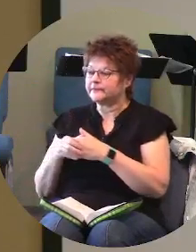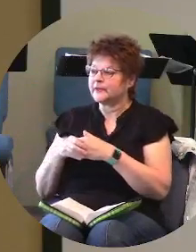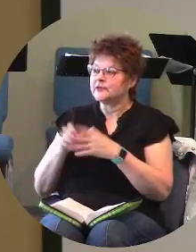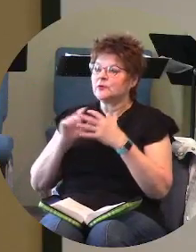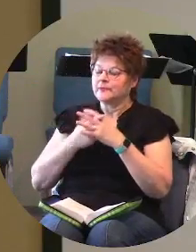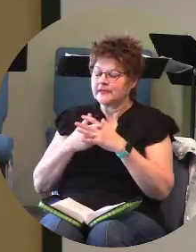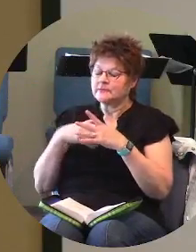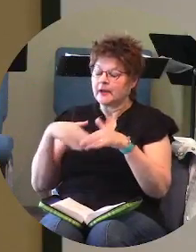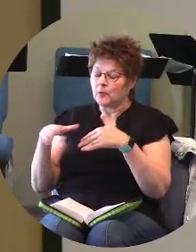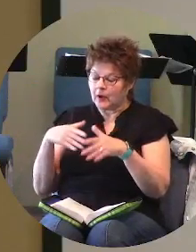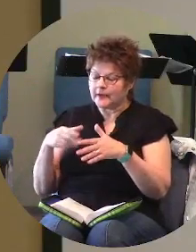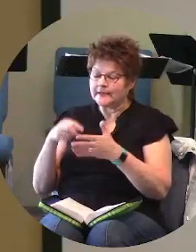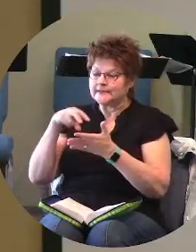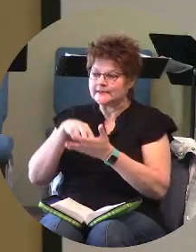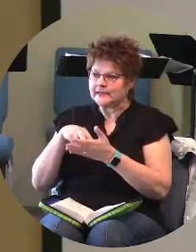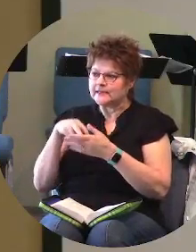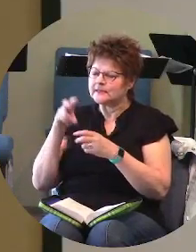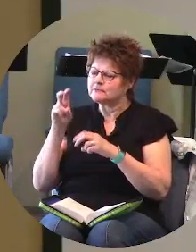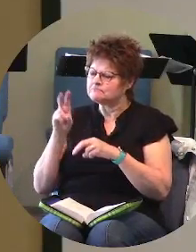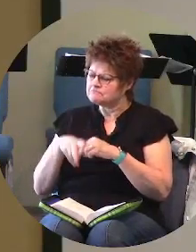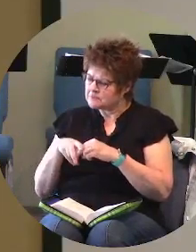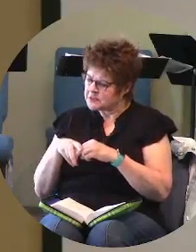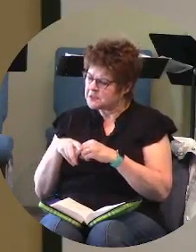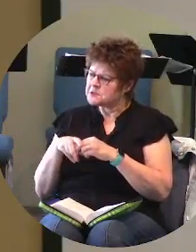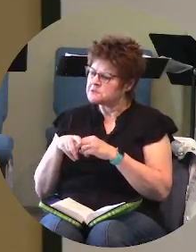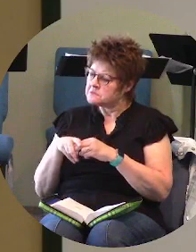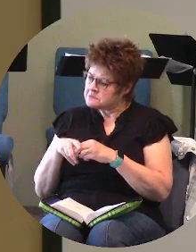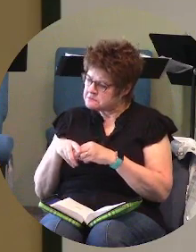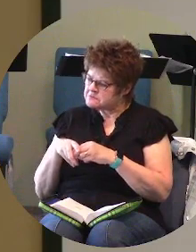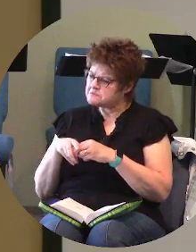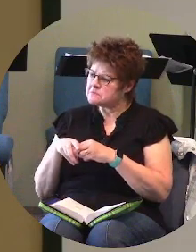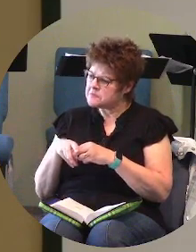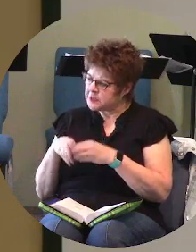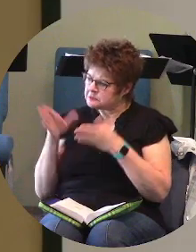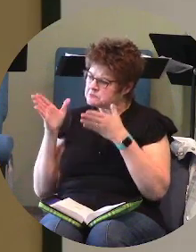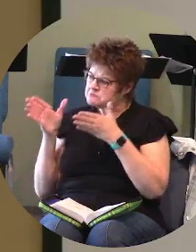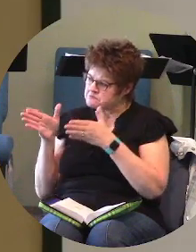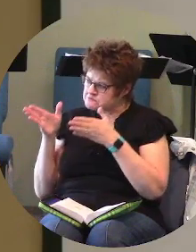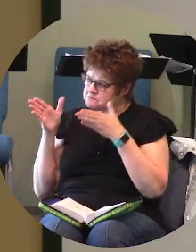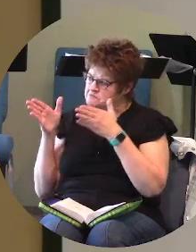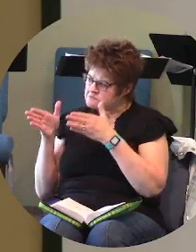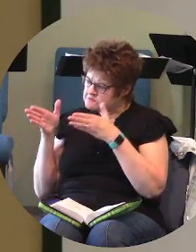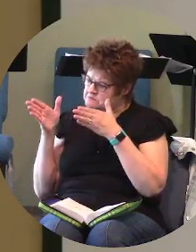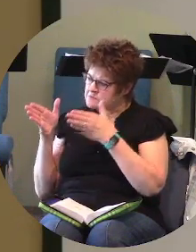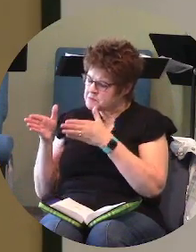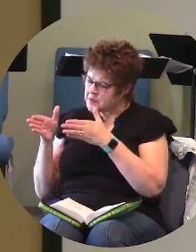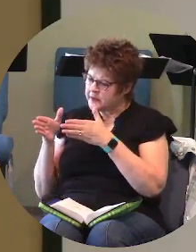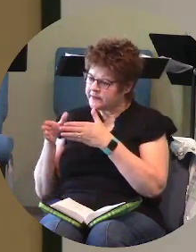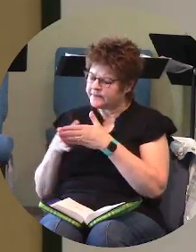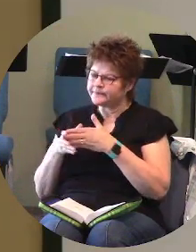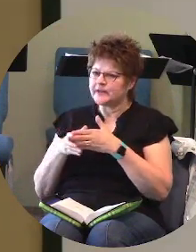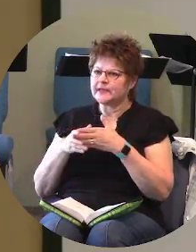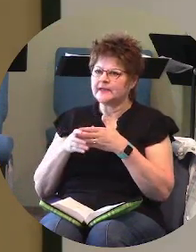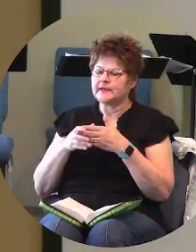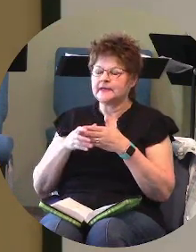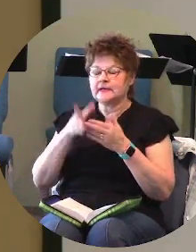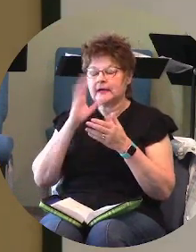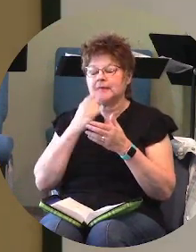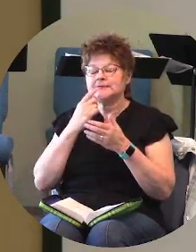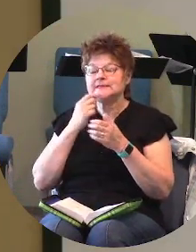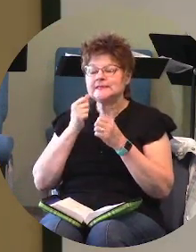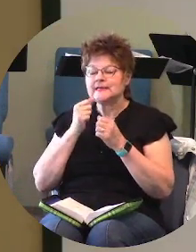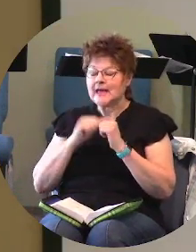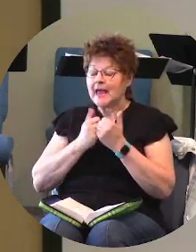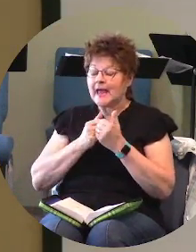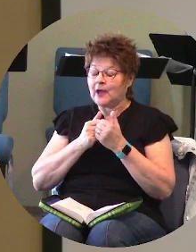and then sitting and allowing that to be poured into our lives god says how blessed is the man how blessed is